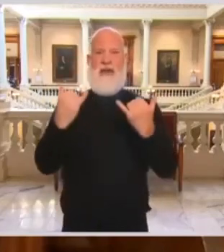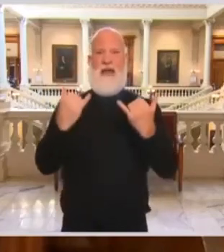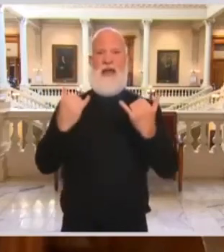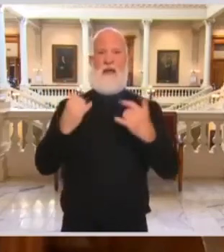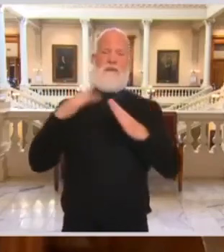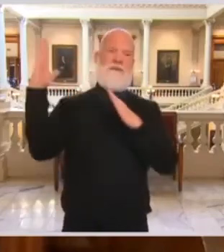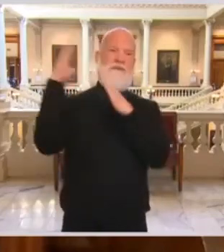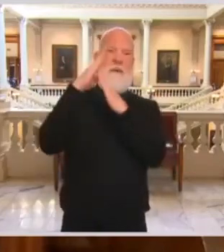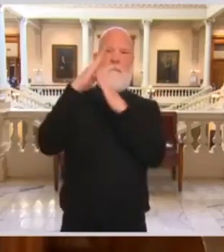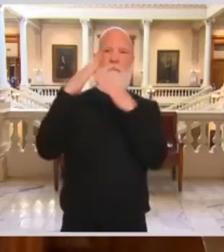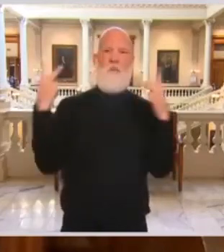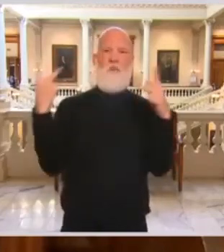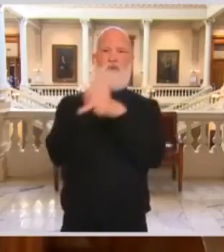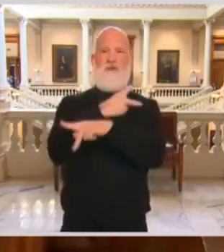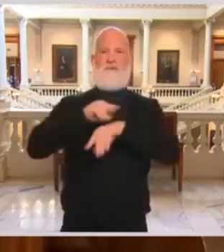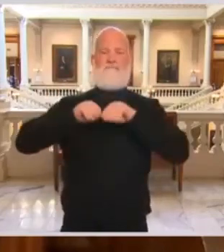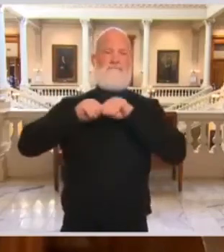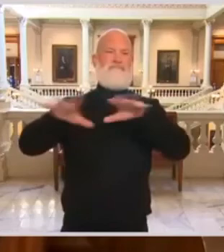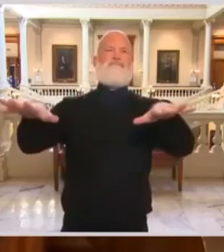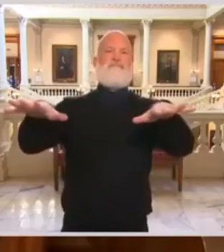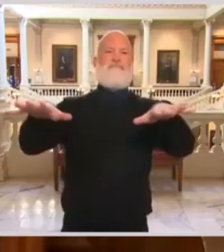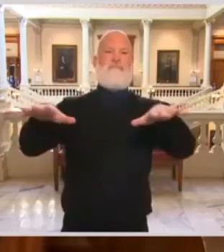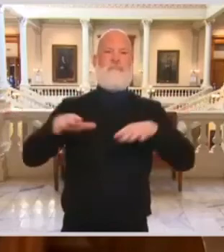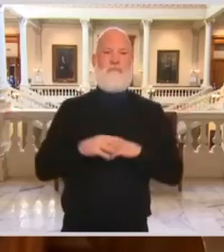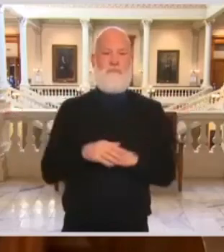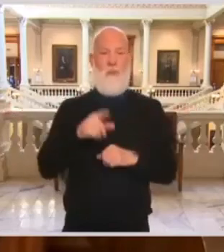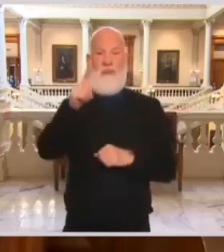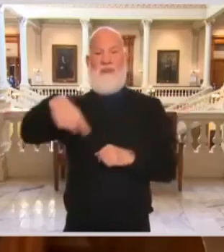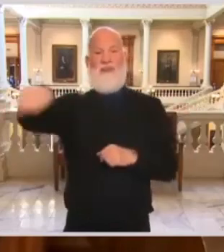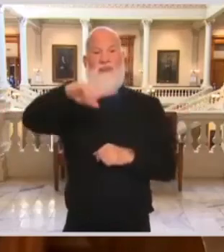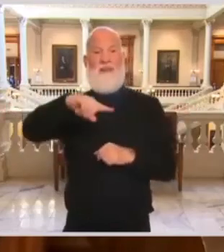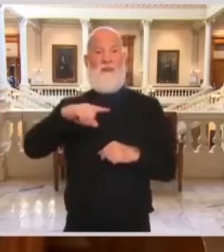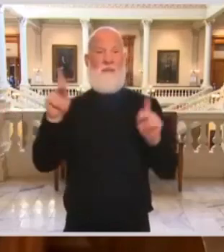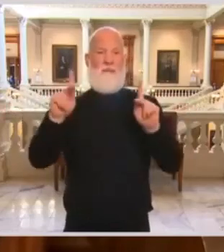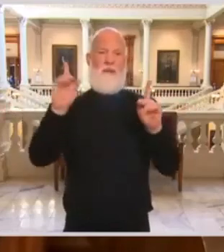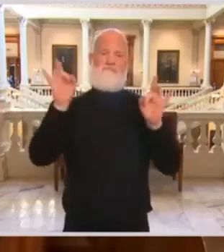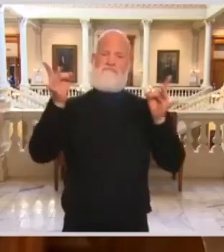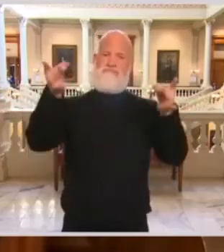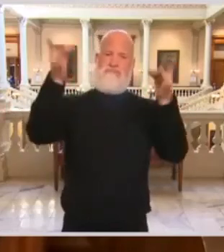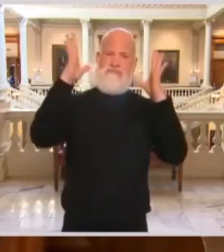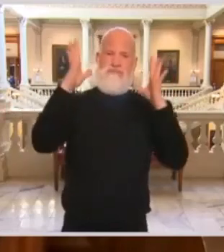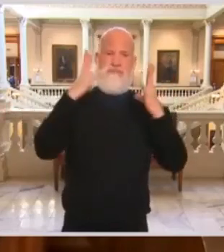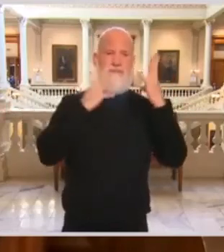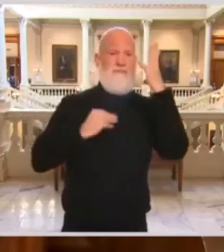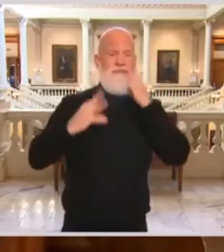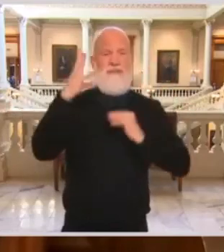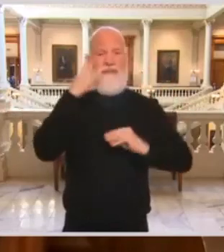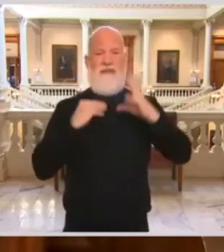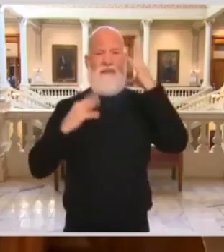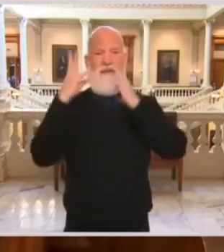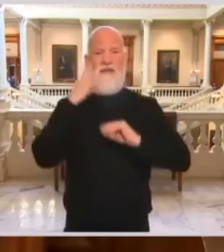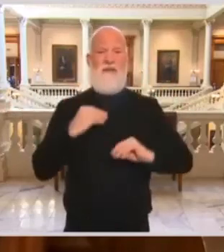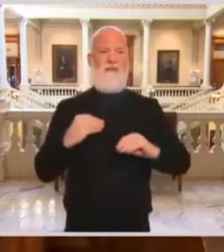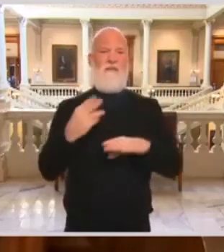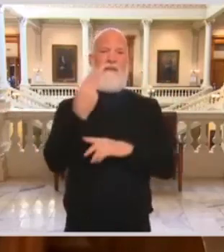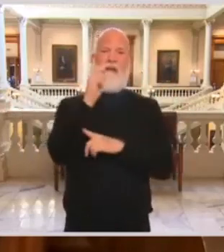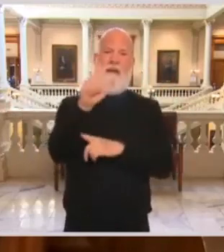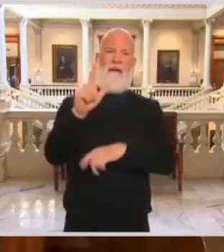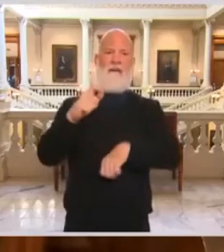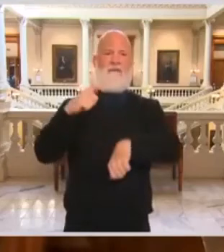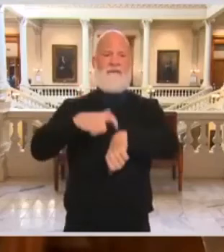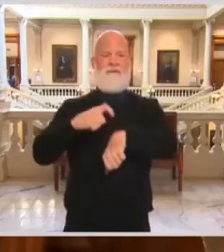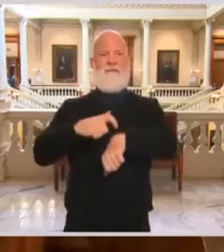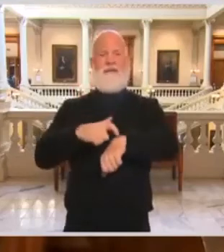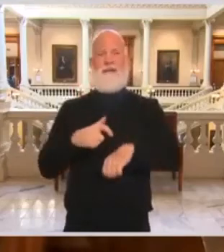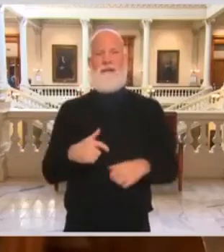facilities have literally faced hell on earth. They've worked under brutal conditions for multiple shifts over